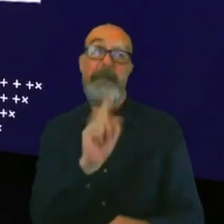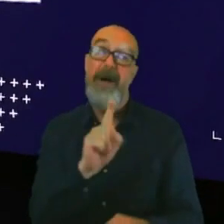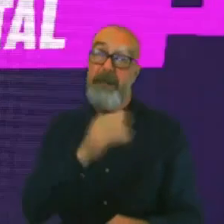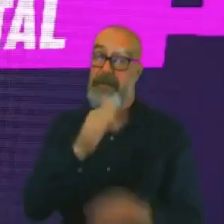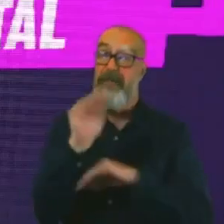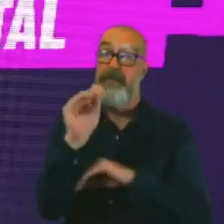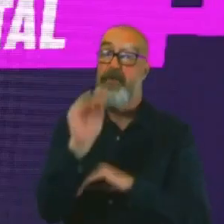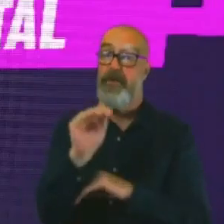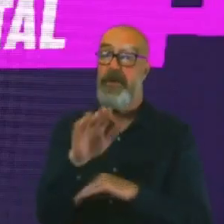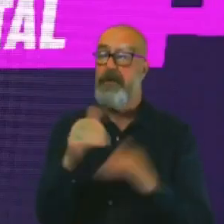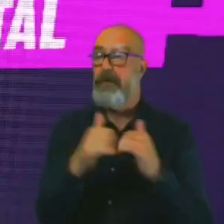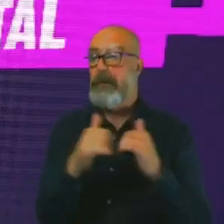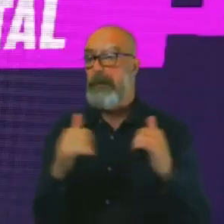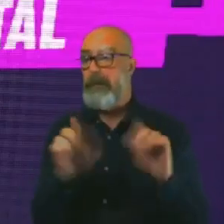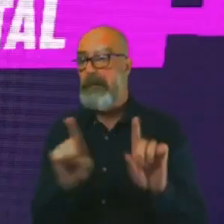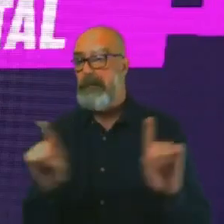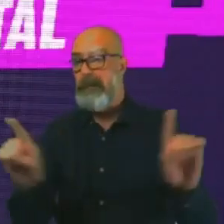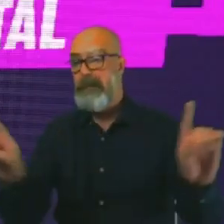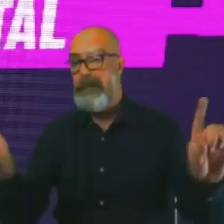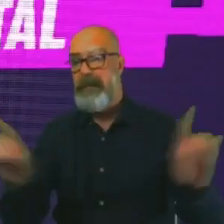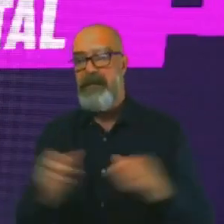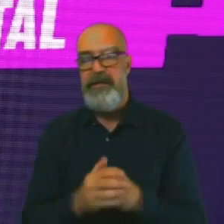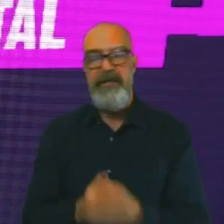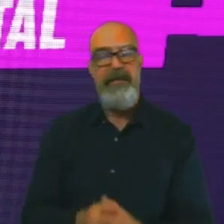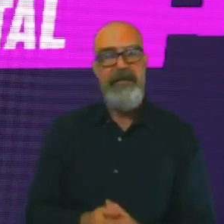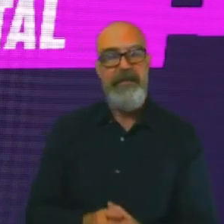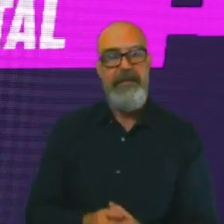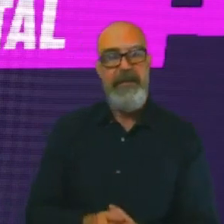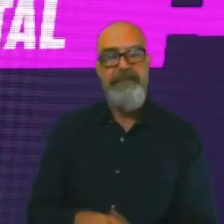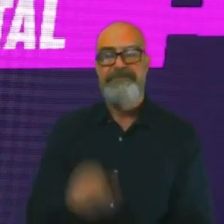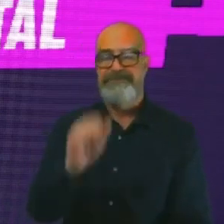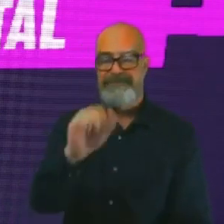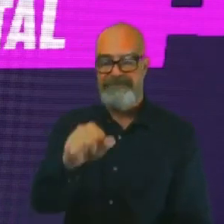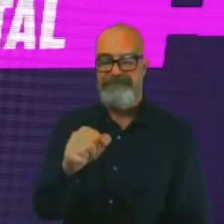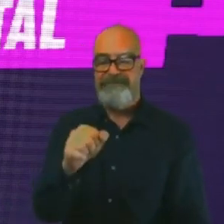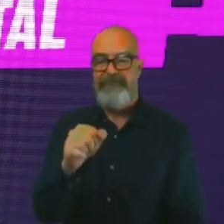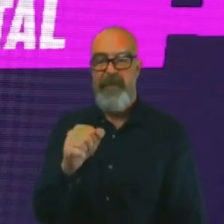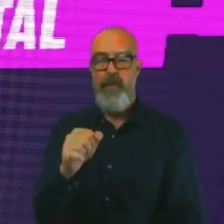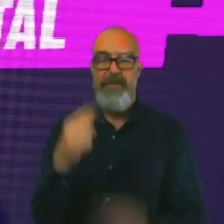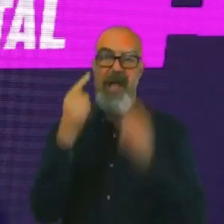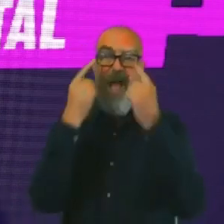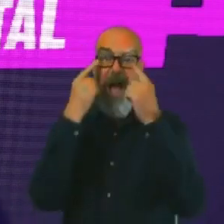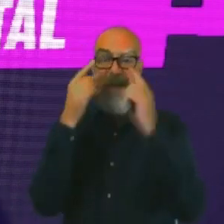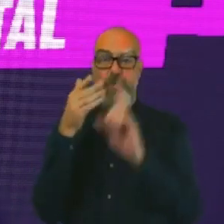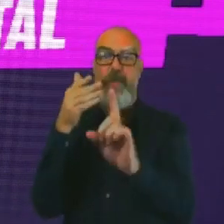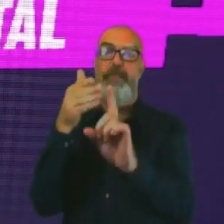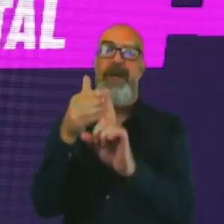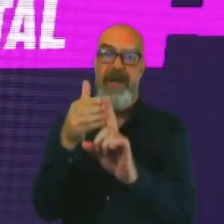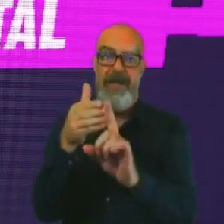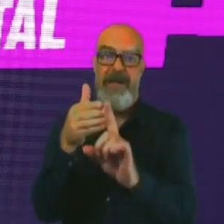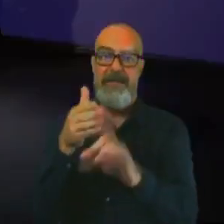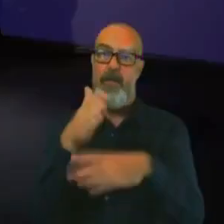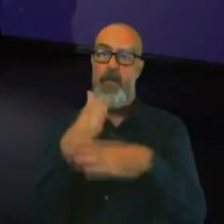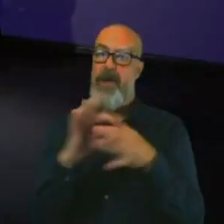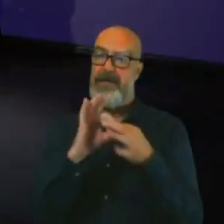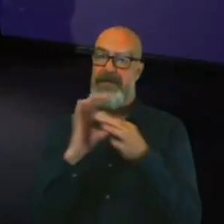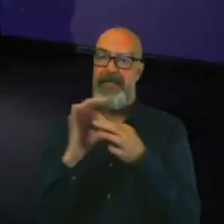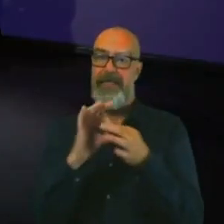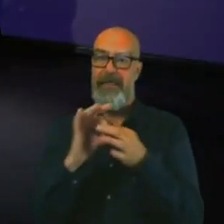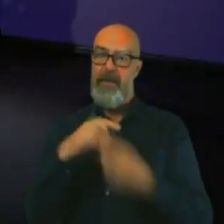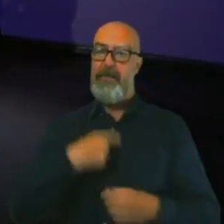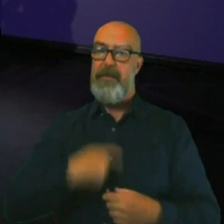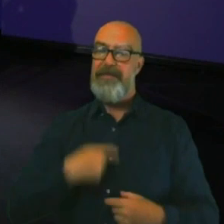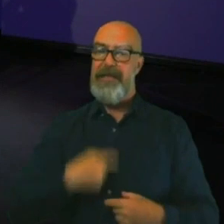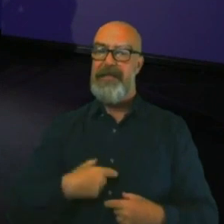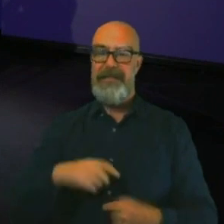That's what it's all about. Go for the goal, have that mutual sort of, we're doing this together, personalities aside. That's fantastic